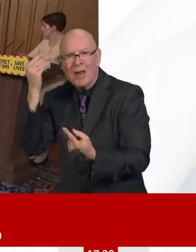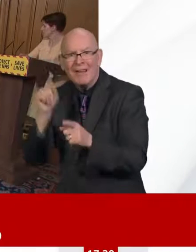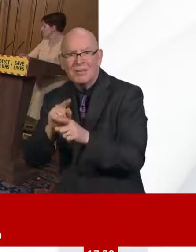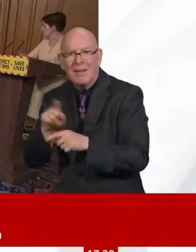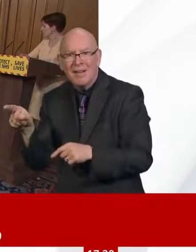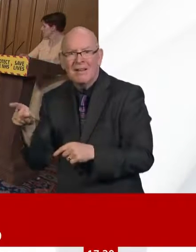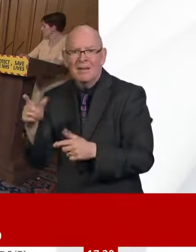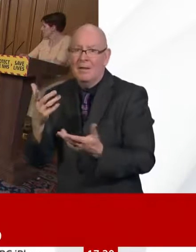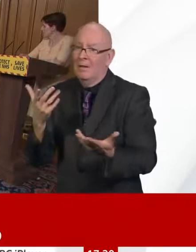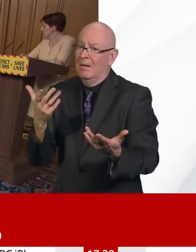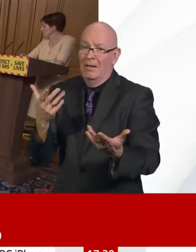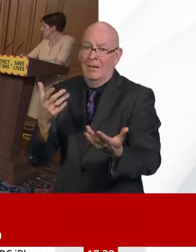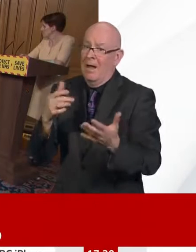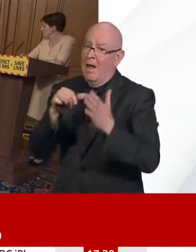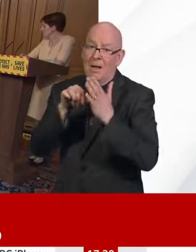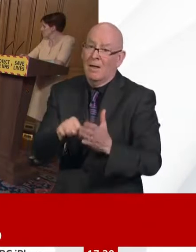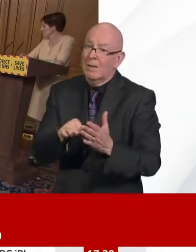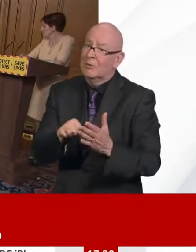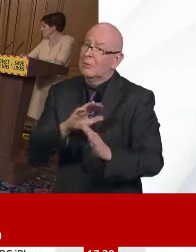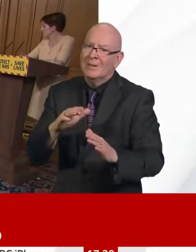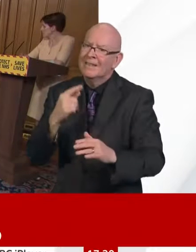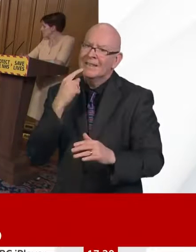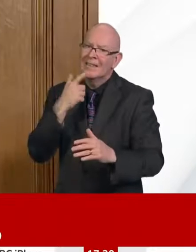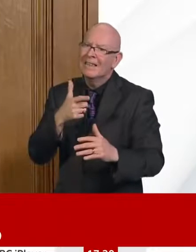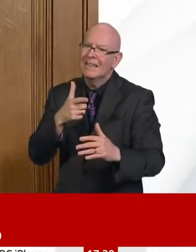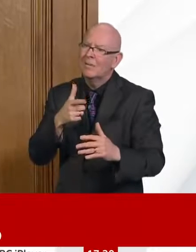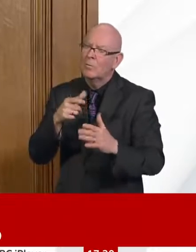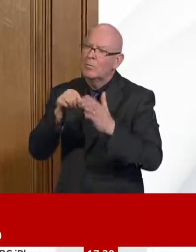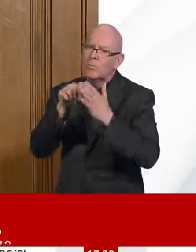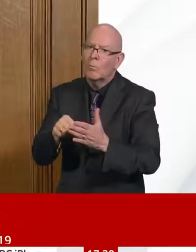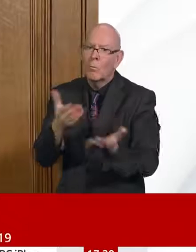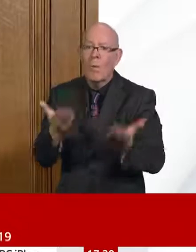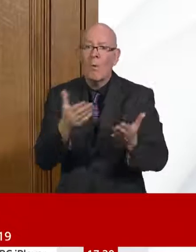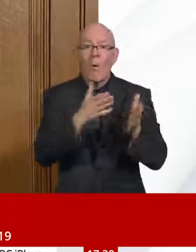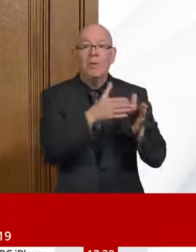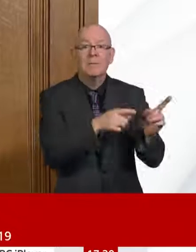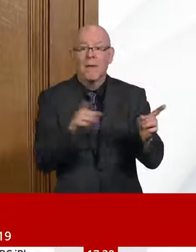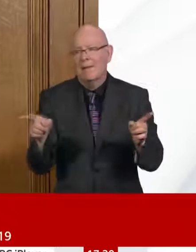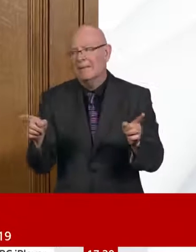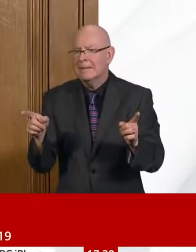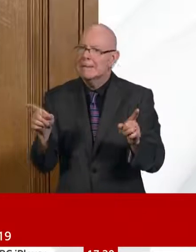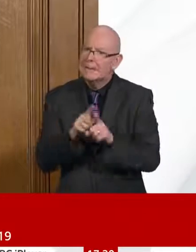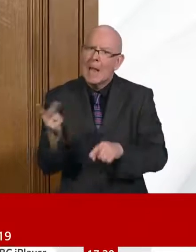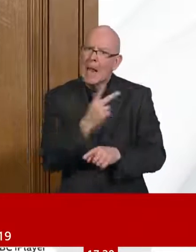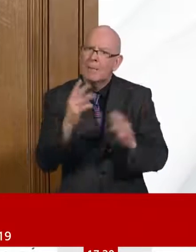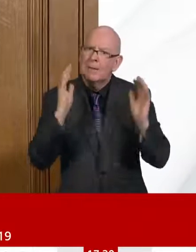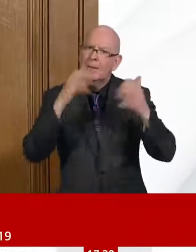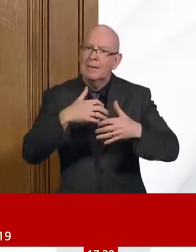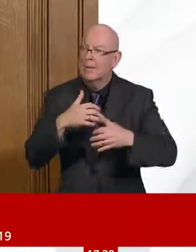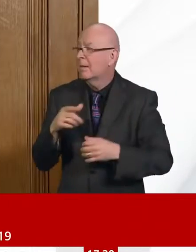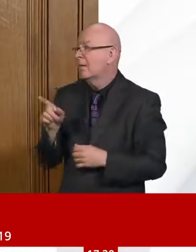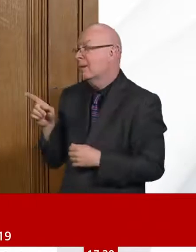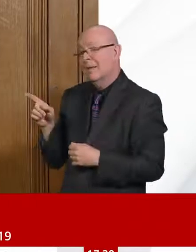for us to get a good sight of what it is at the moment. So but that work will be ongoing as part of our look at